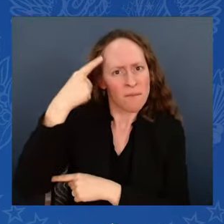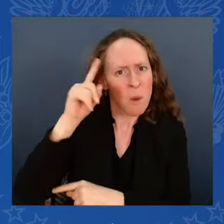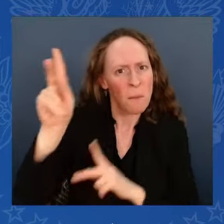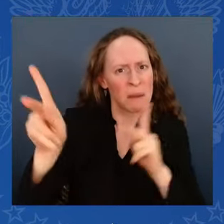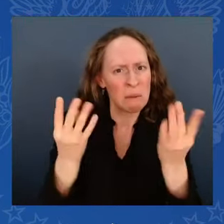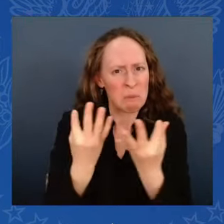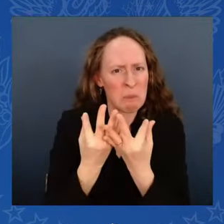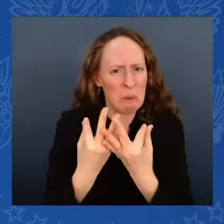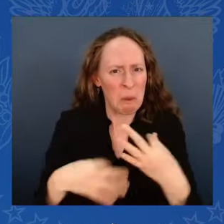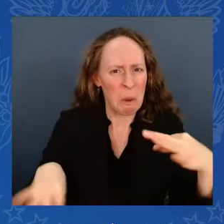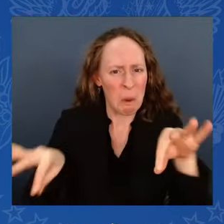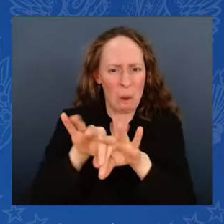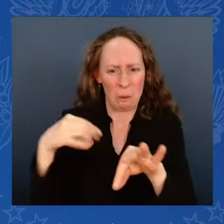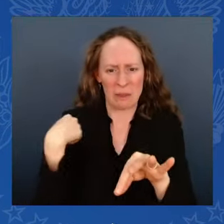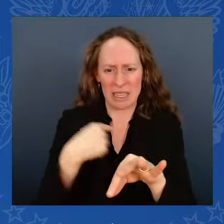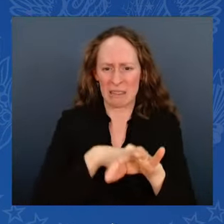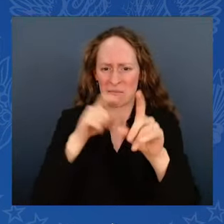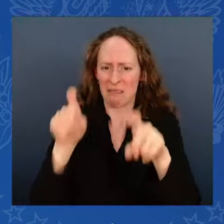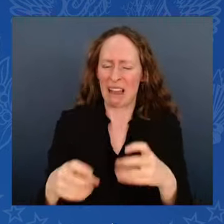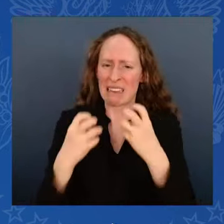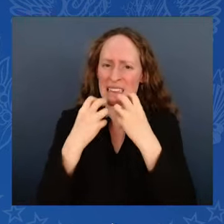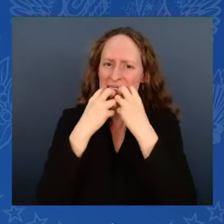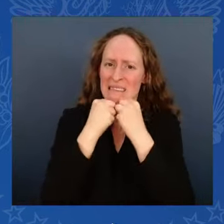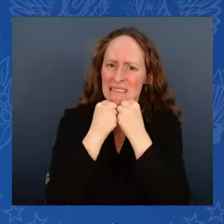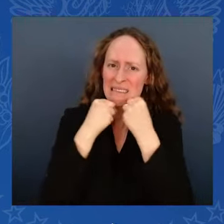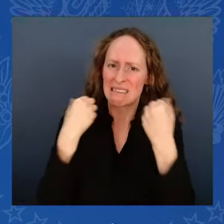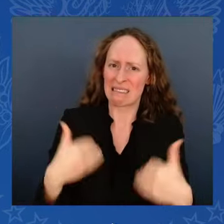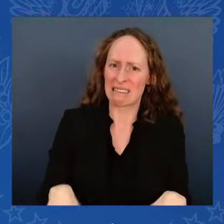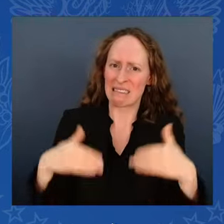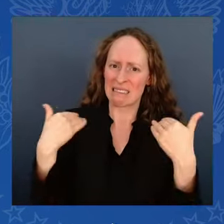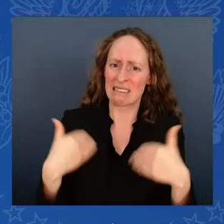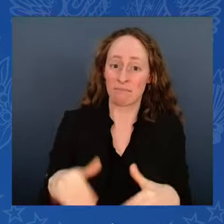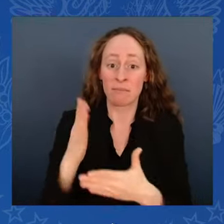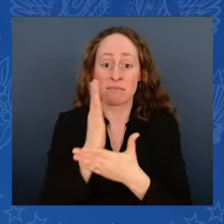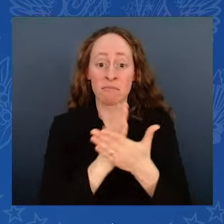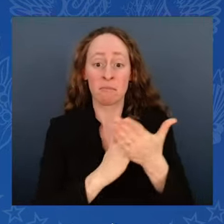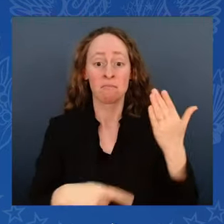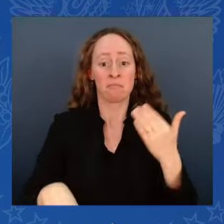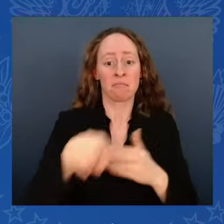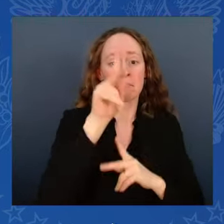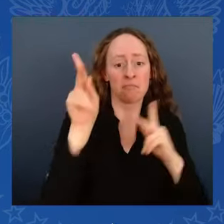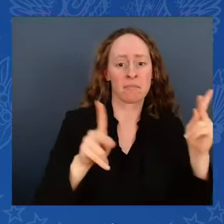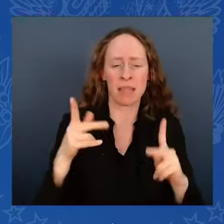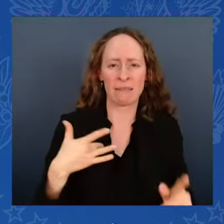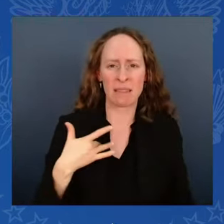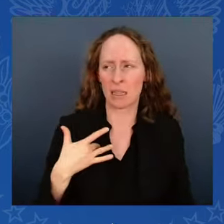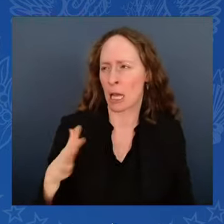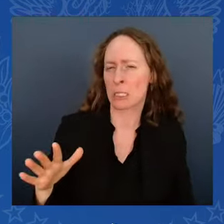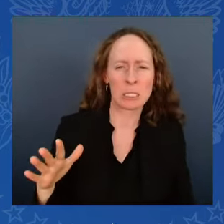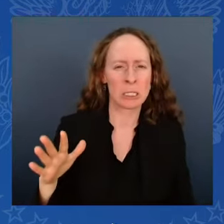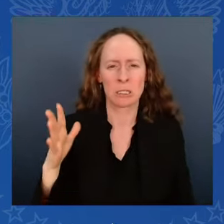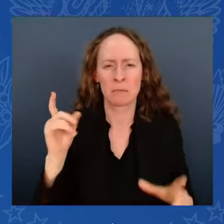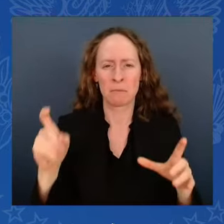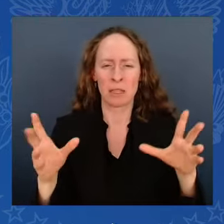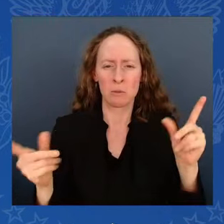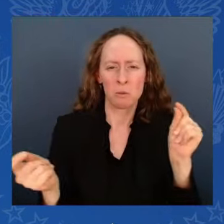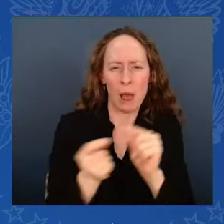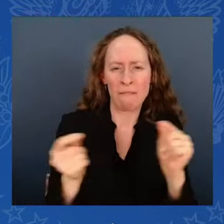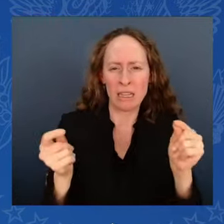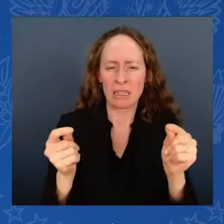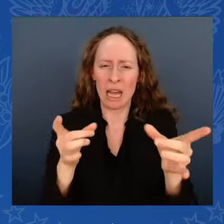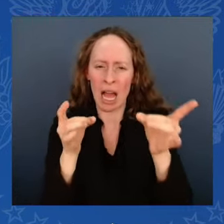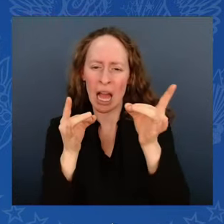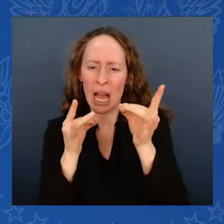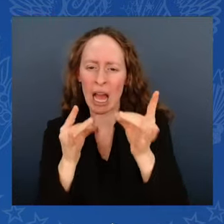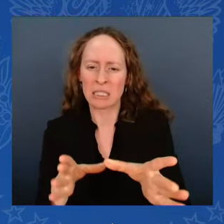hate, revenge, and retribution. The other vision, our vision, your vision of perseverance, progress,